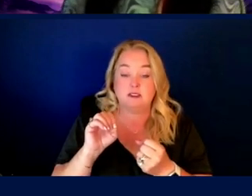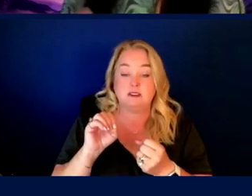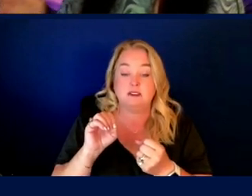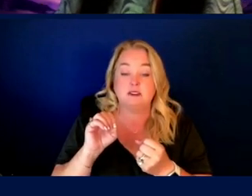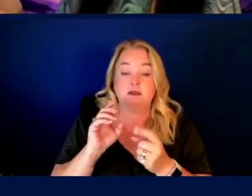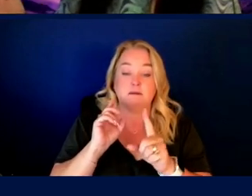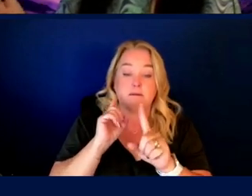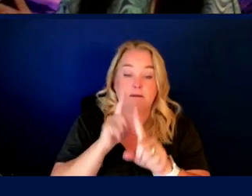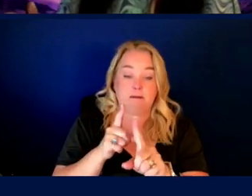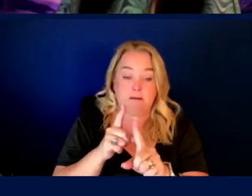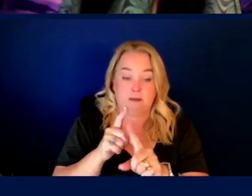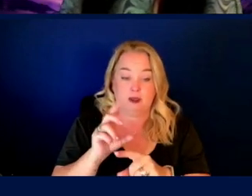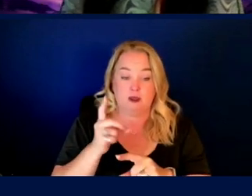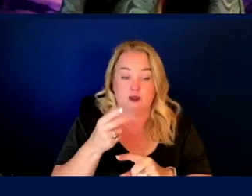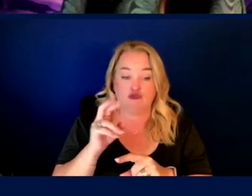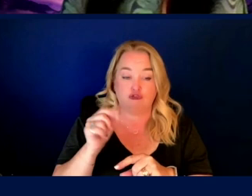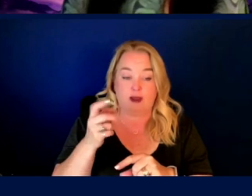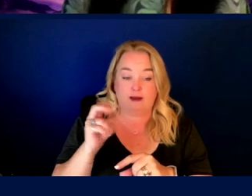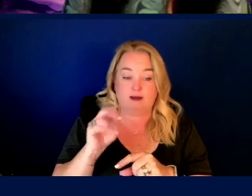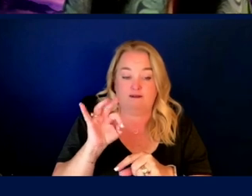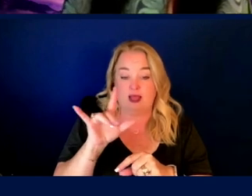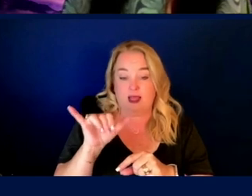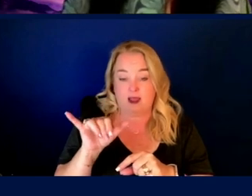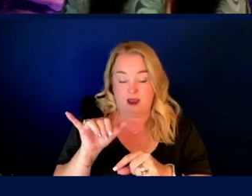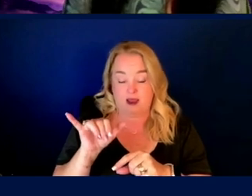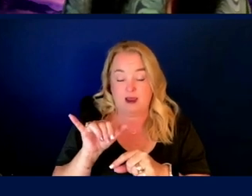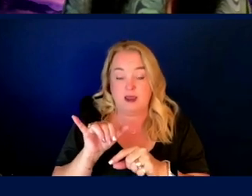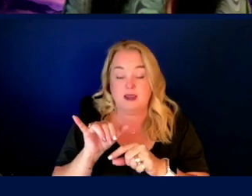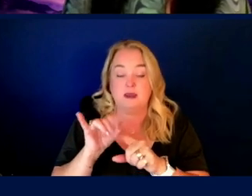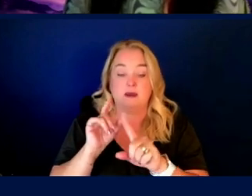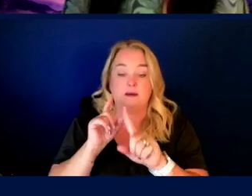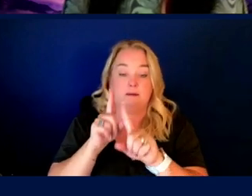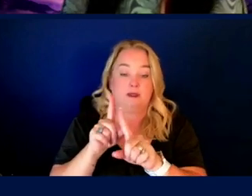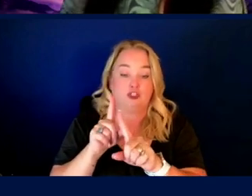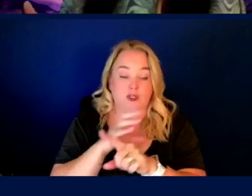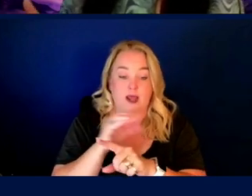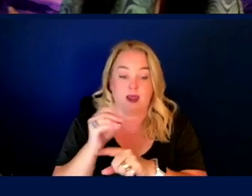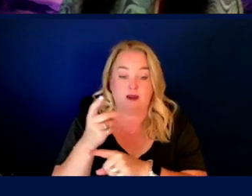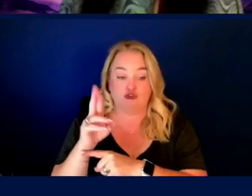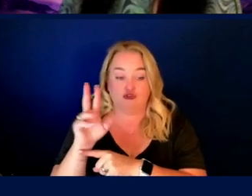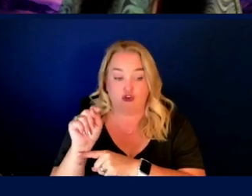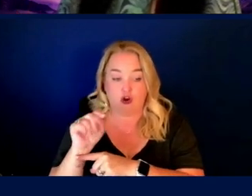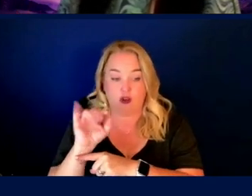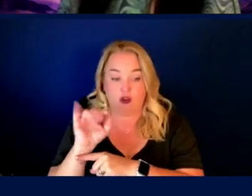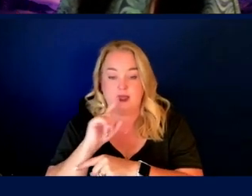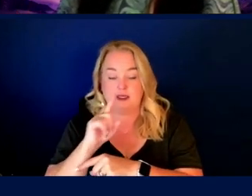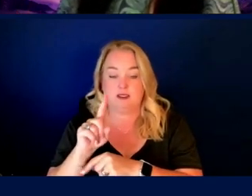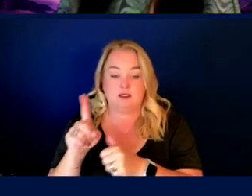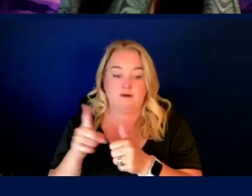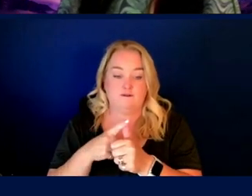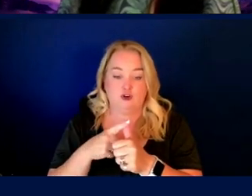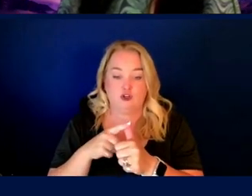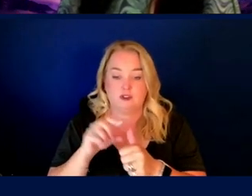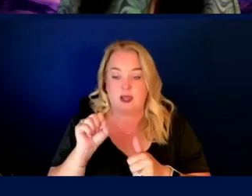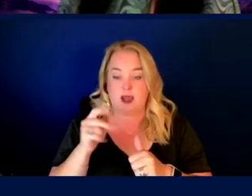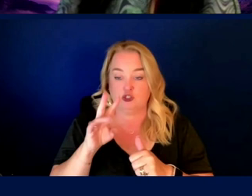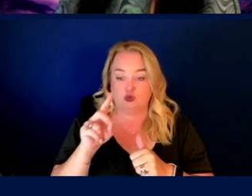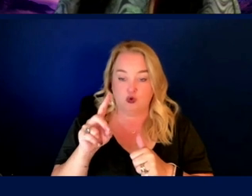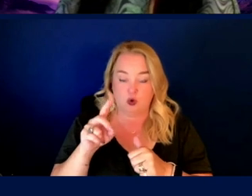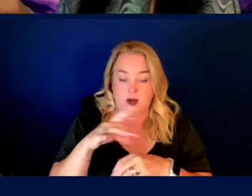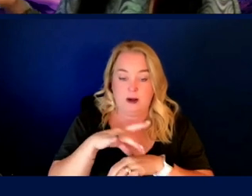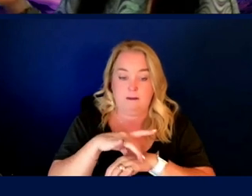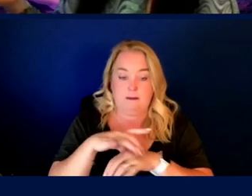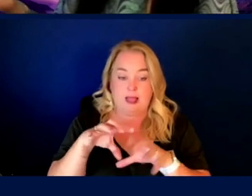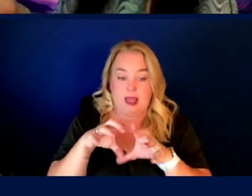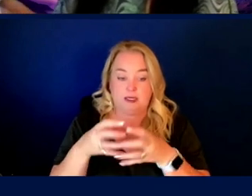dragonfly mission, which will explore the surface of Titan. Uh, in the past I've supported DART, uh, which is the world's first asteroid planetary defense mission, as well as